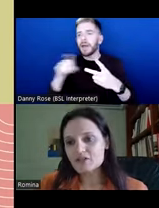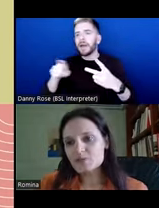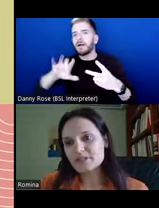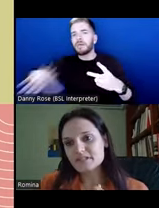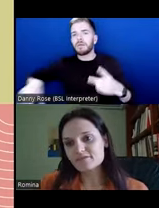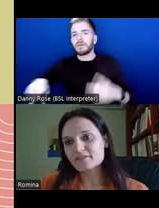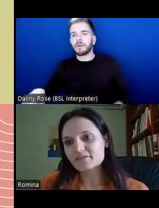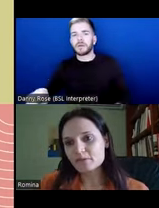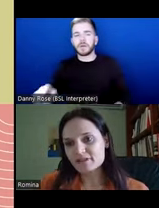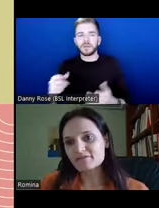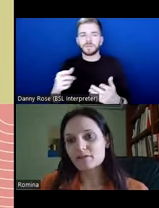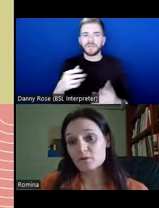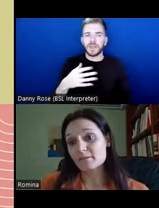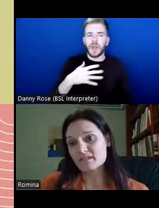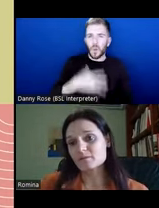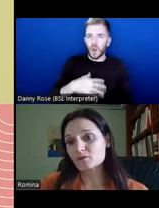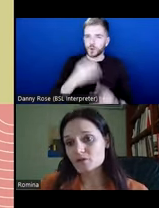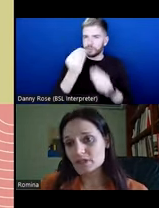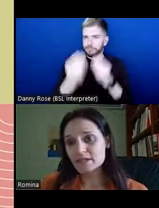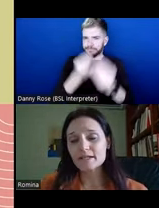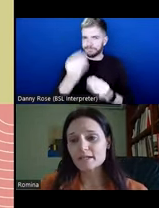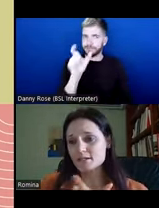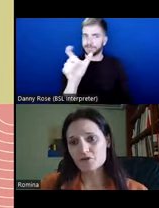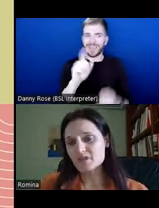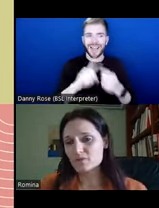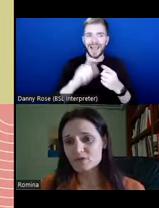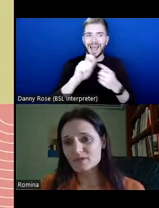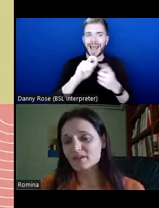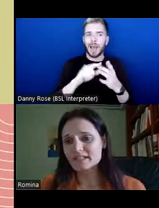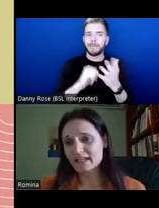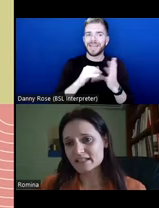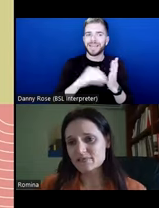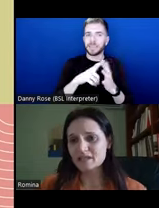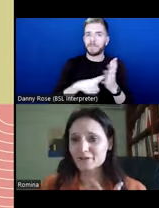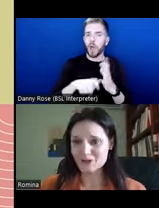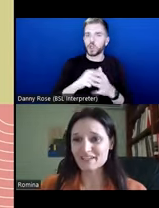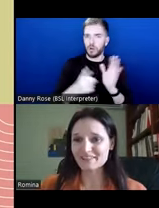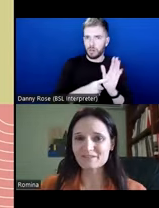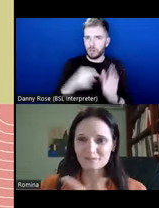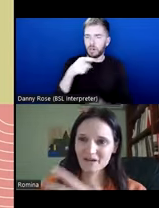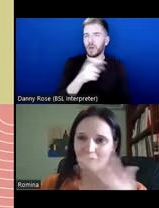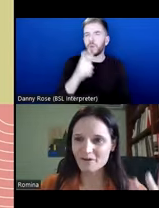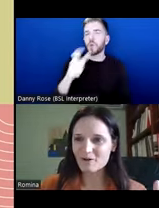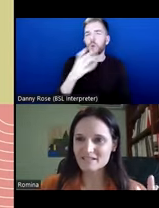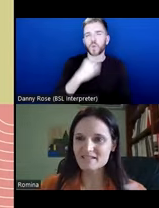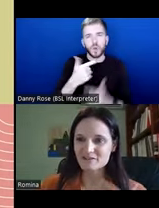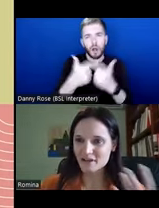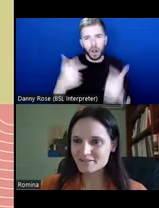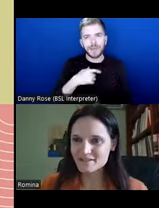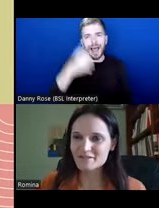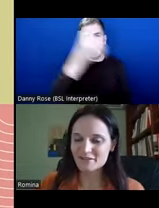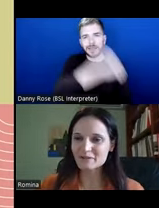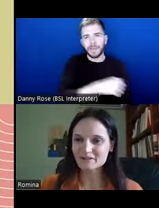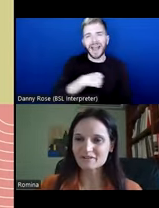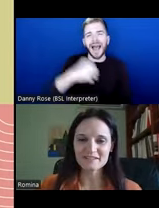I just wanted to define very briefly the word epistemology. It's a term that we use a lot in academia, and I understand that our audiences are